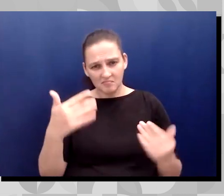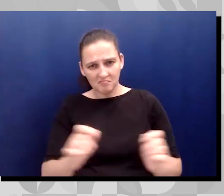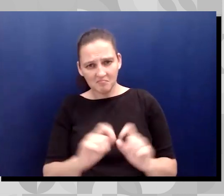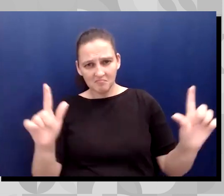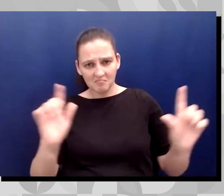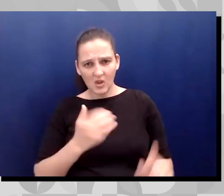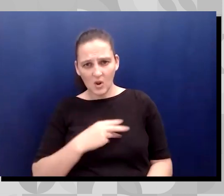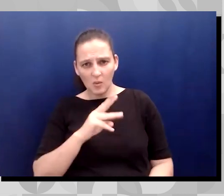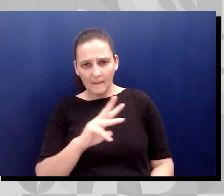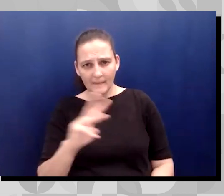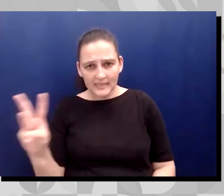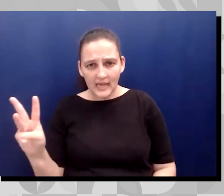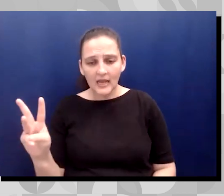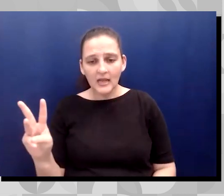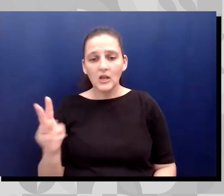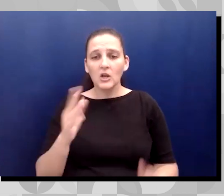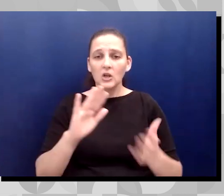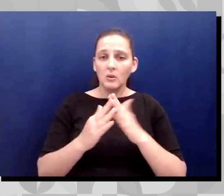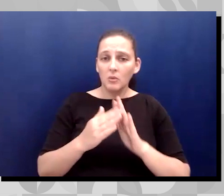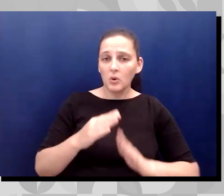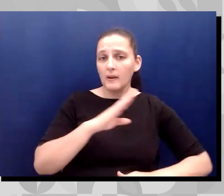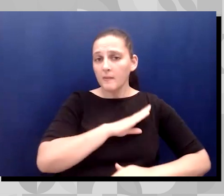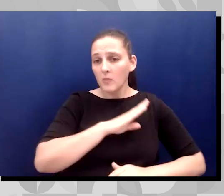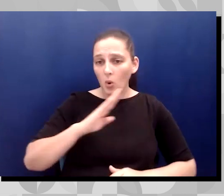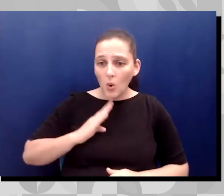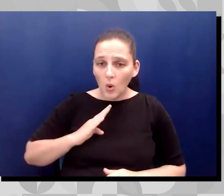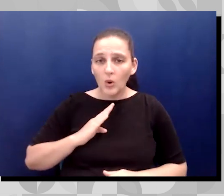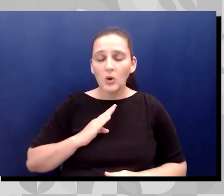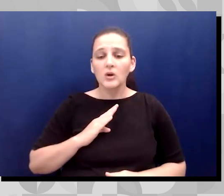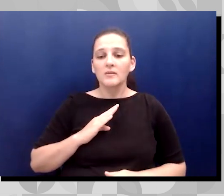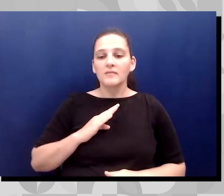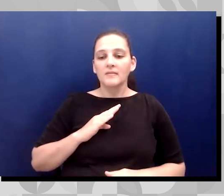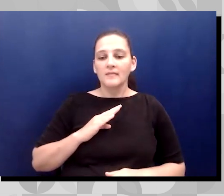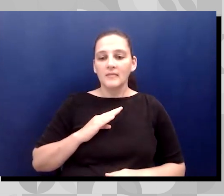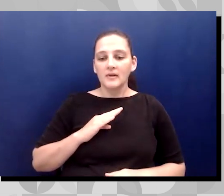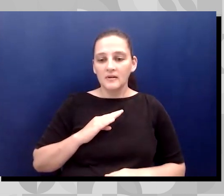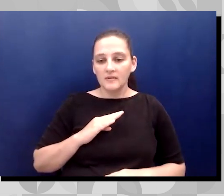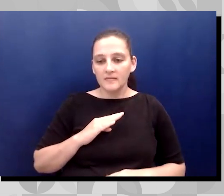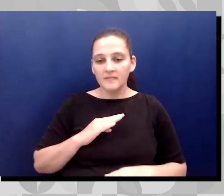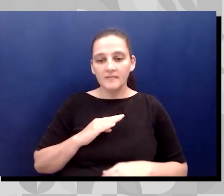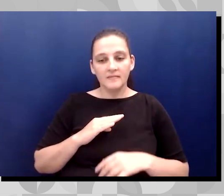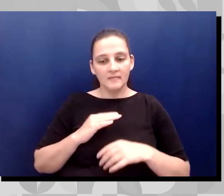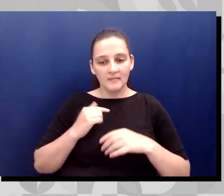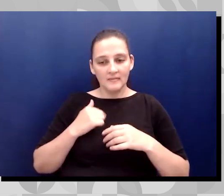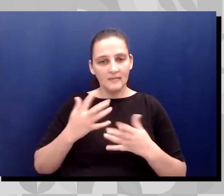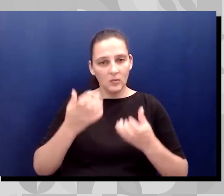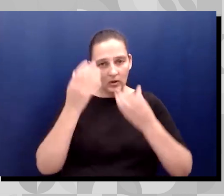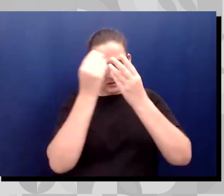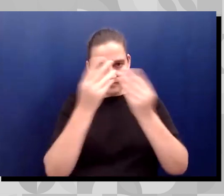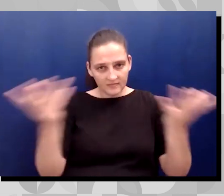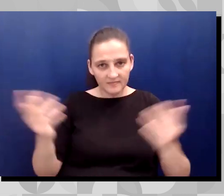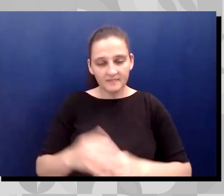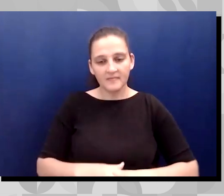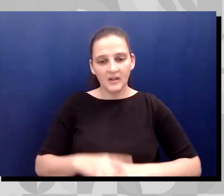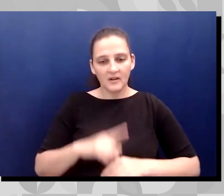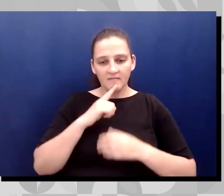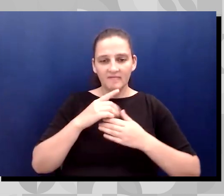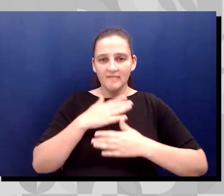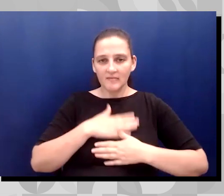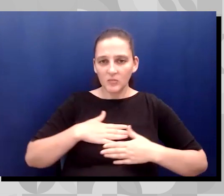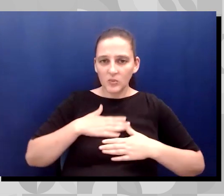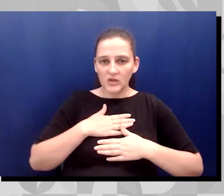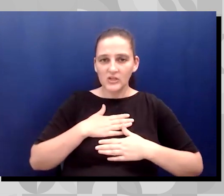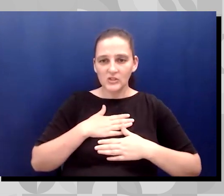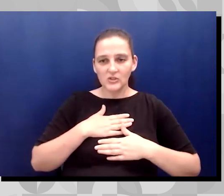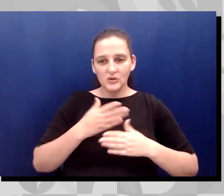community boards. And, and I just want to let everybody know, and I appreciate you, uh, allowing me to